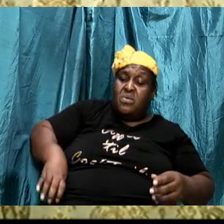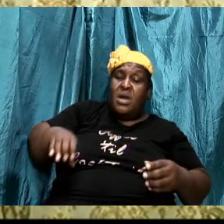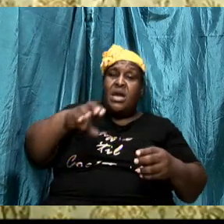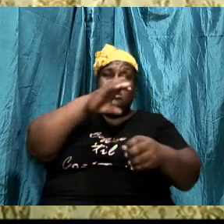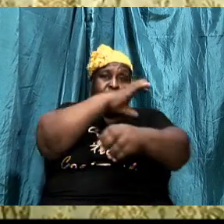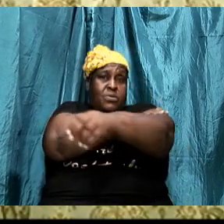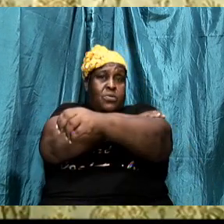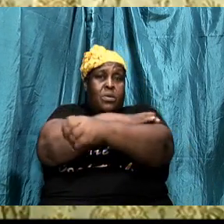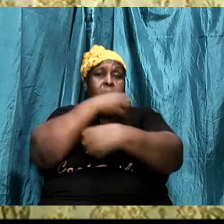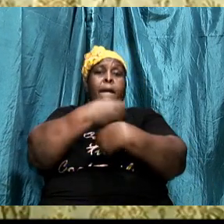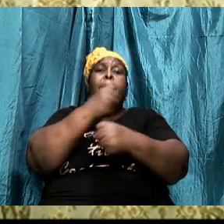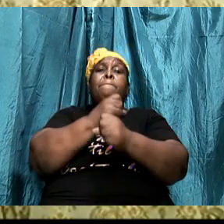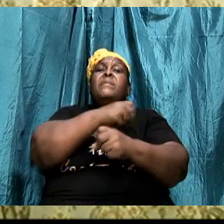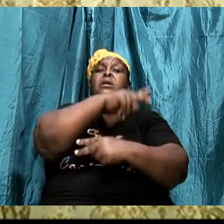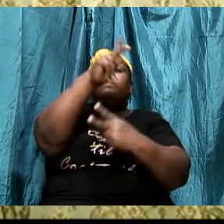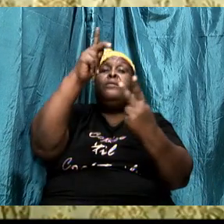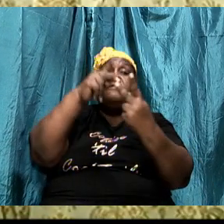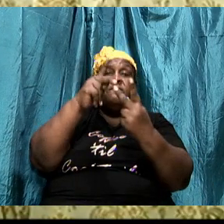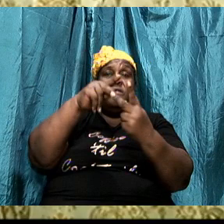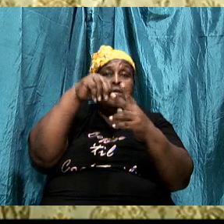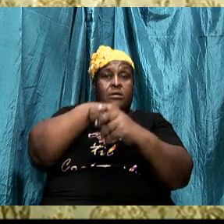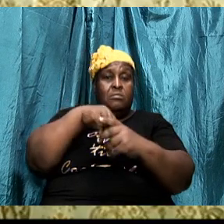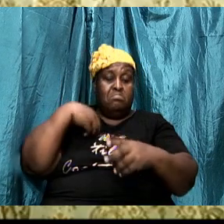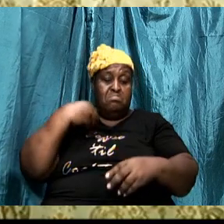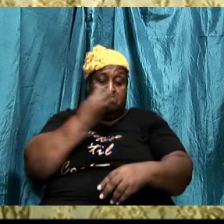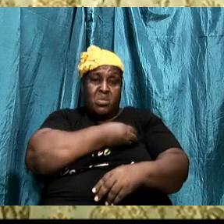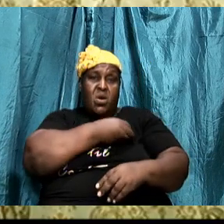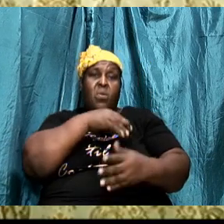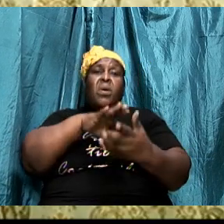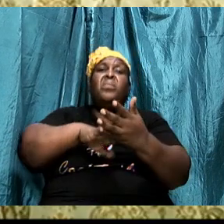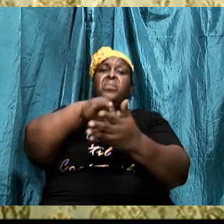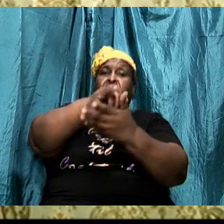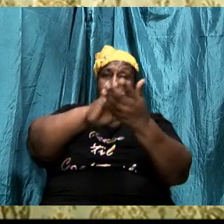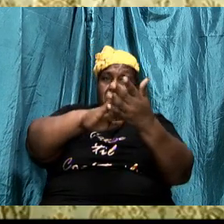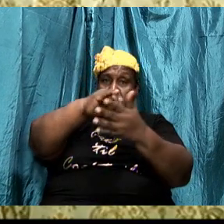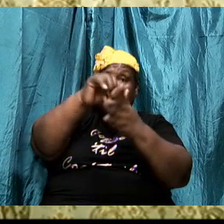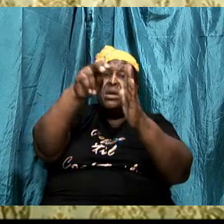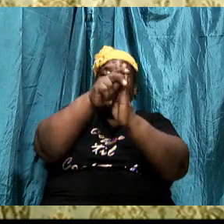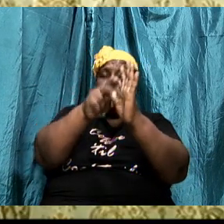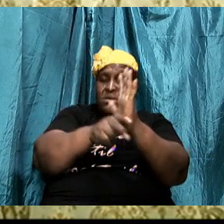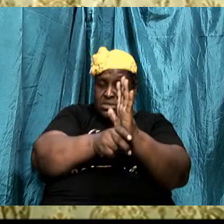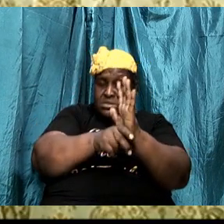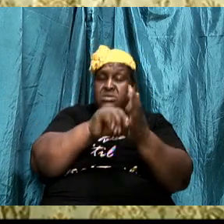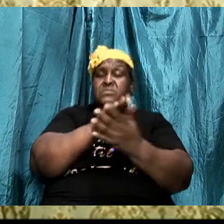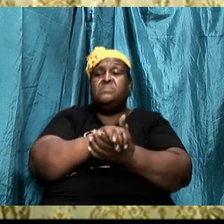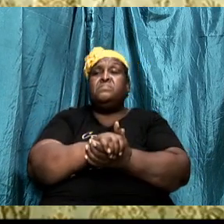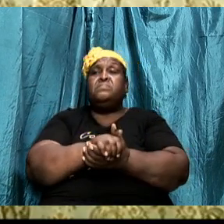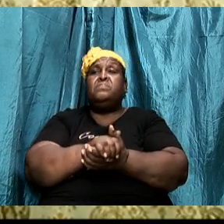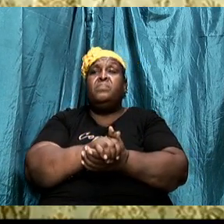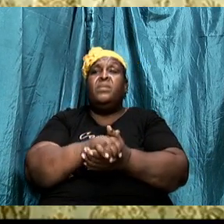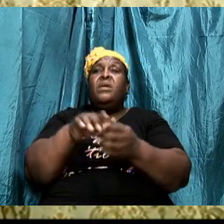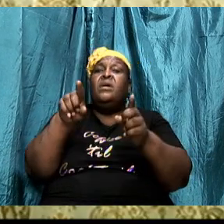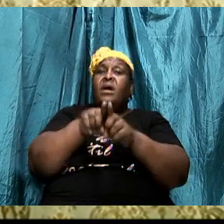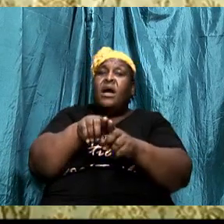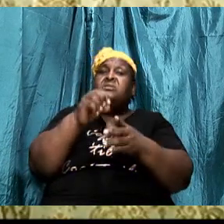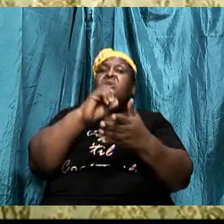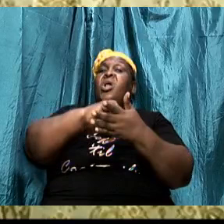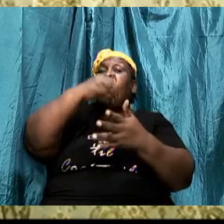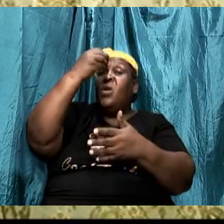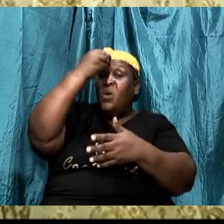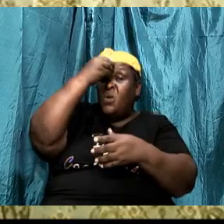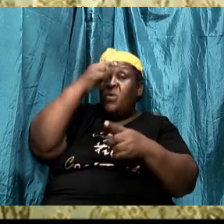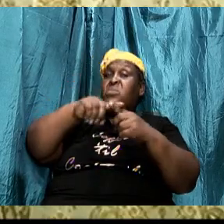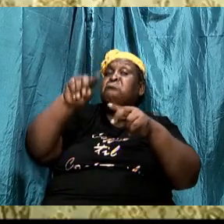perfect in our weakness. 2 Corinthians 12, 9. As we learn to